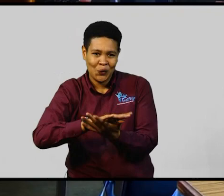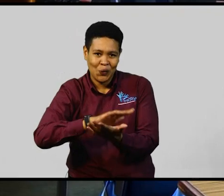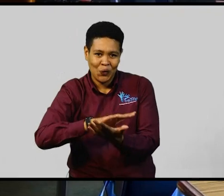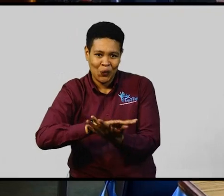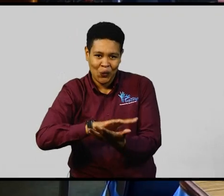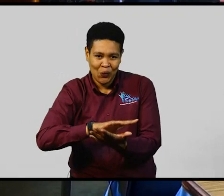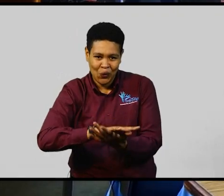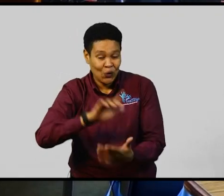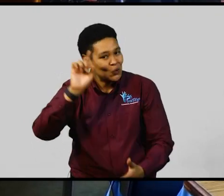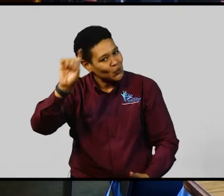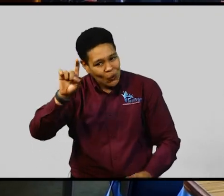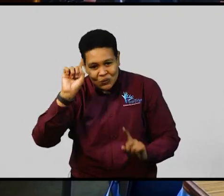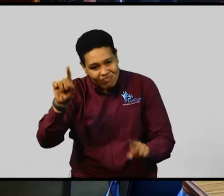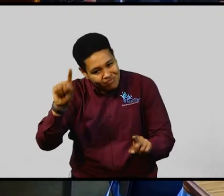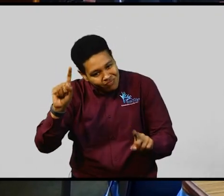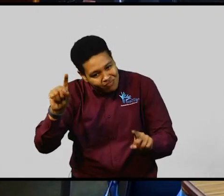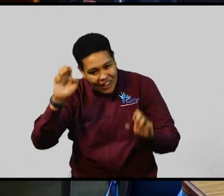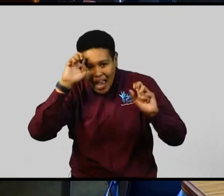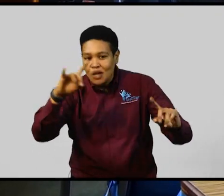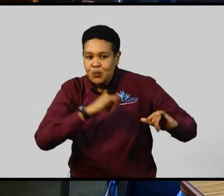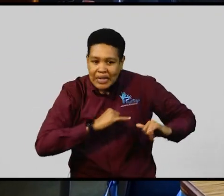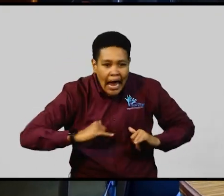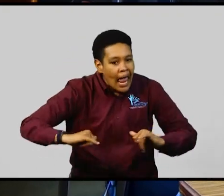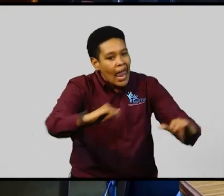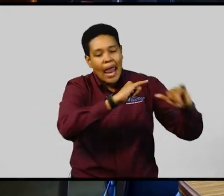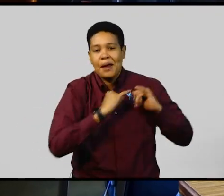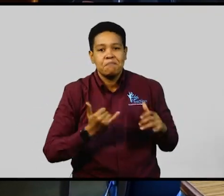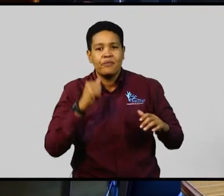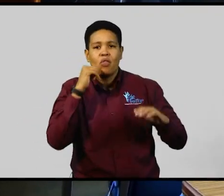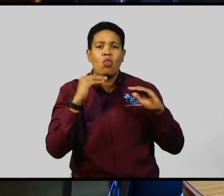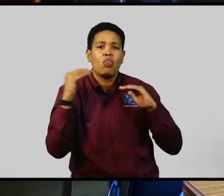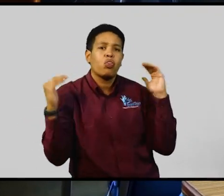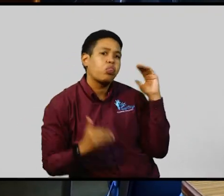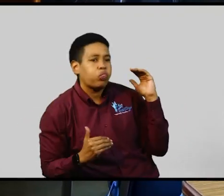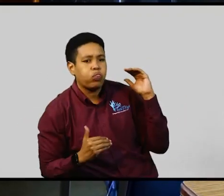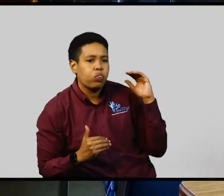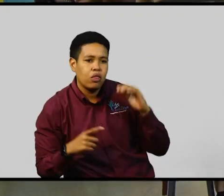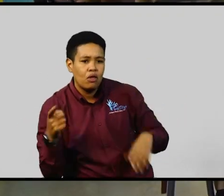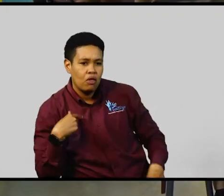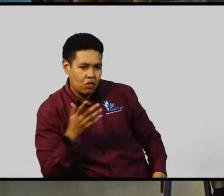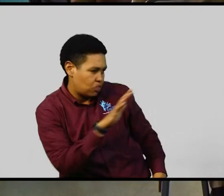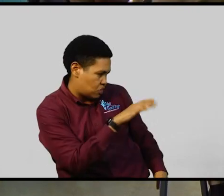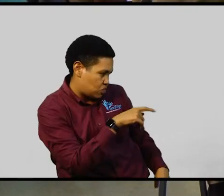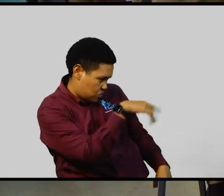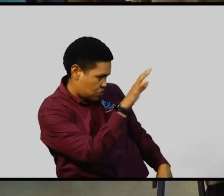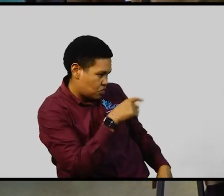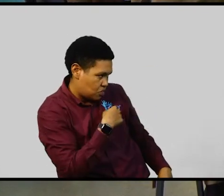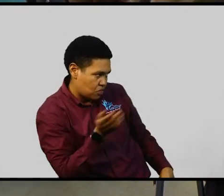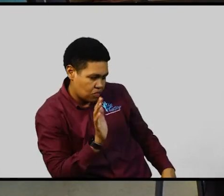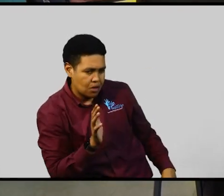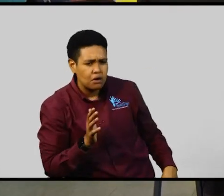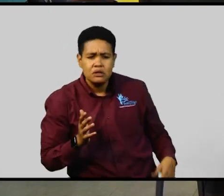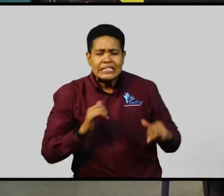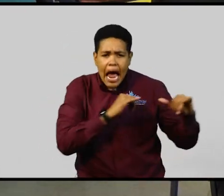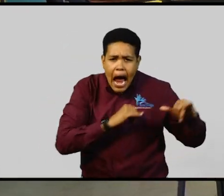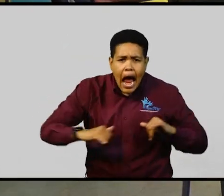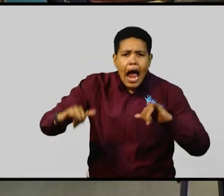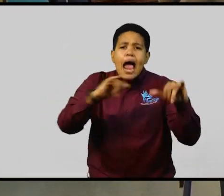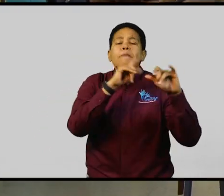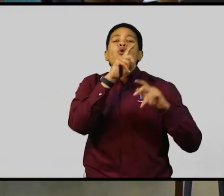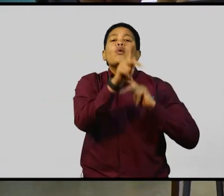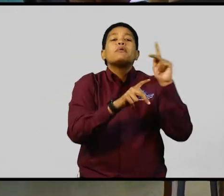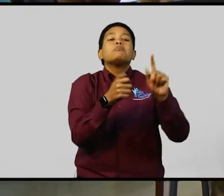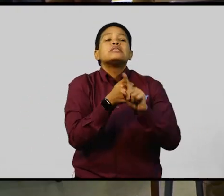education in the same environment as those individuals who are not,